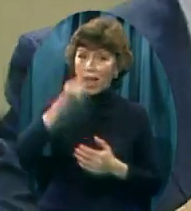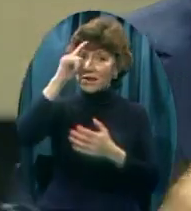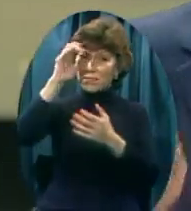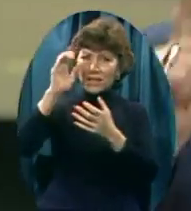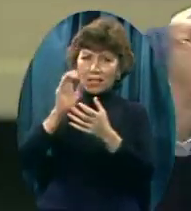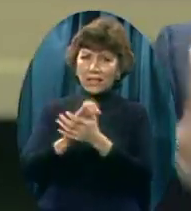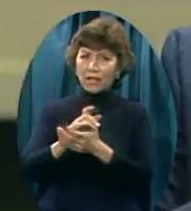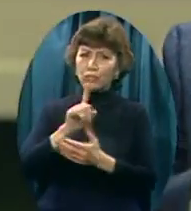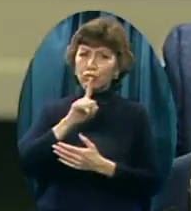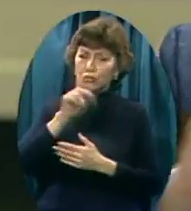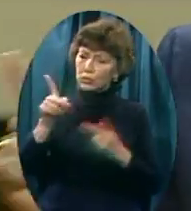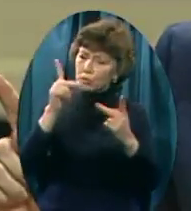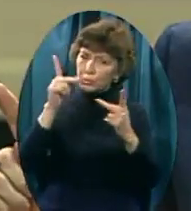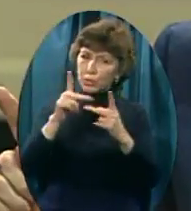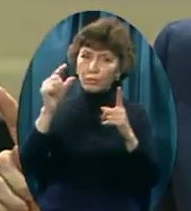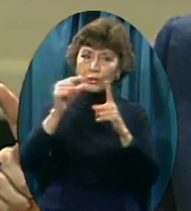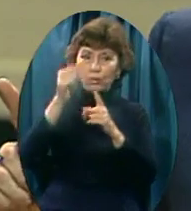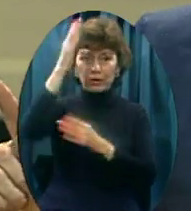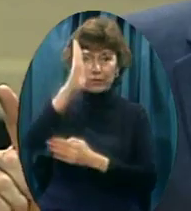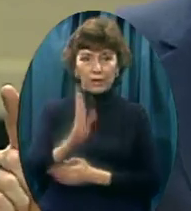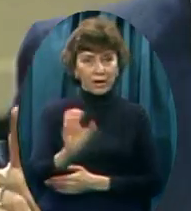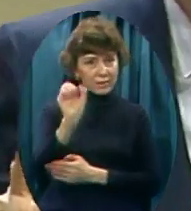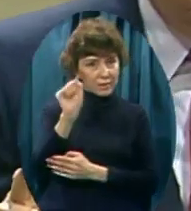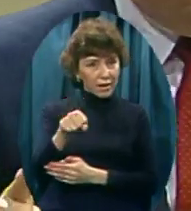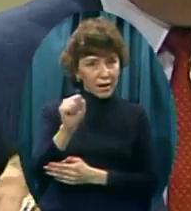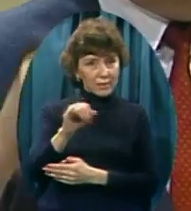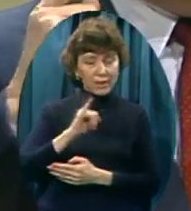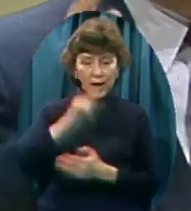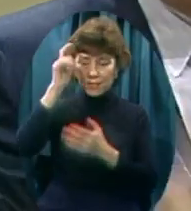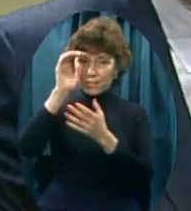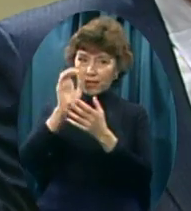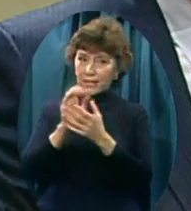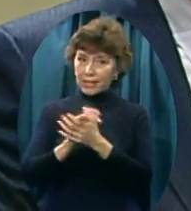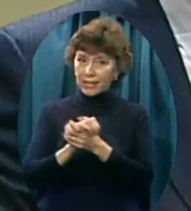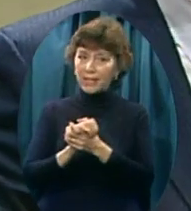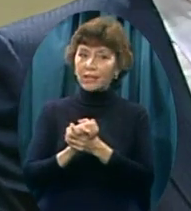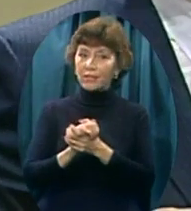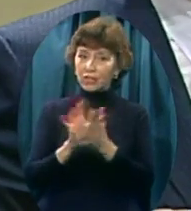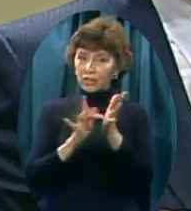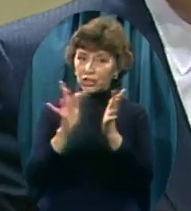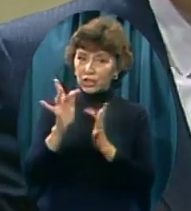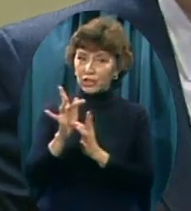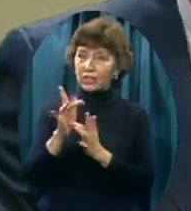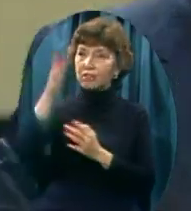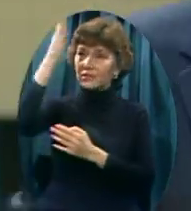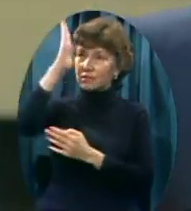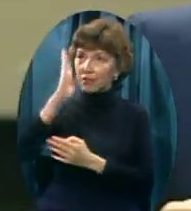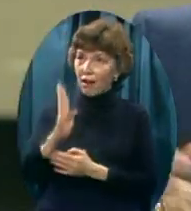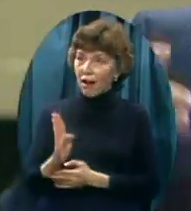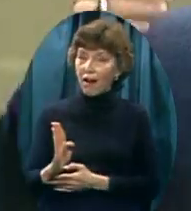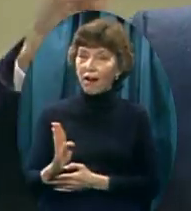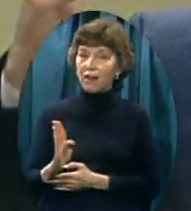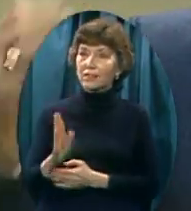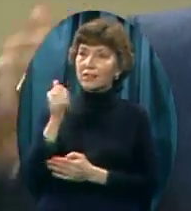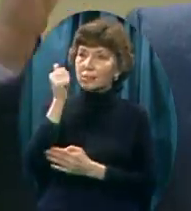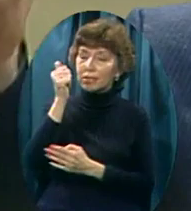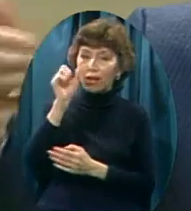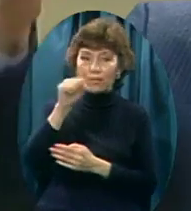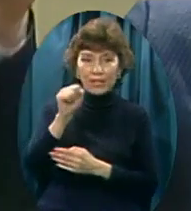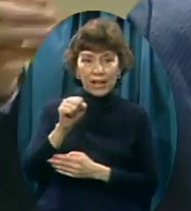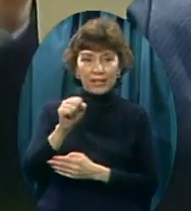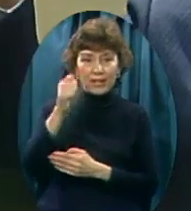God Reliable Accurate Correct I don't mind telling you I believe in the deity Of Christ His virgin birth I believe in the